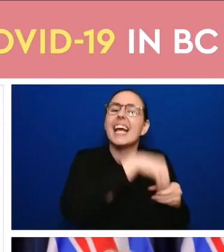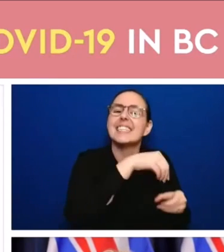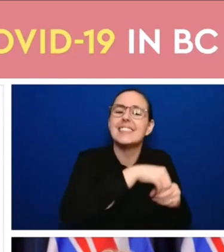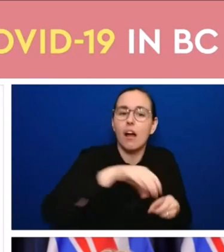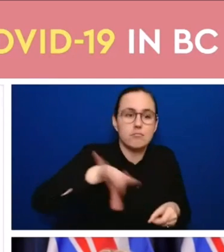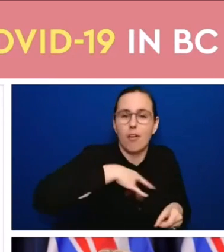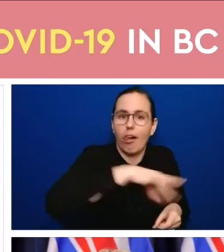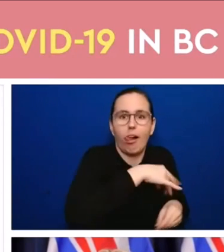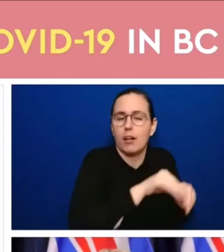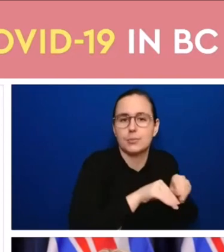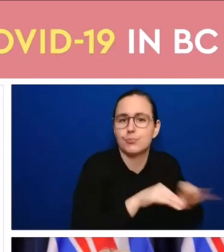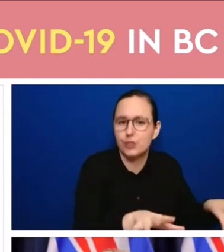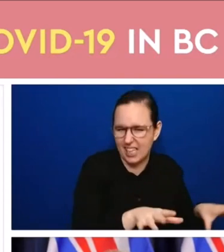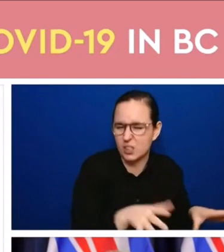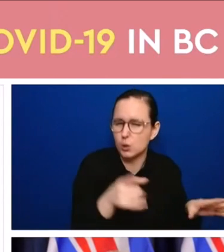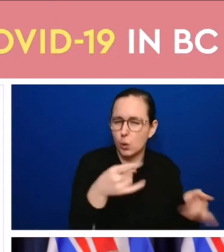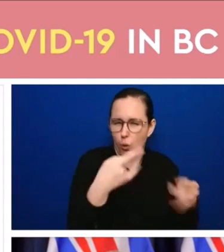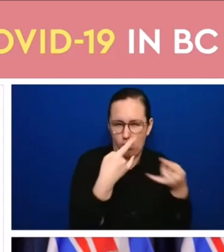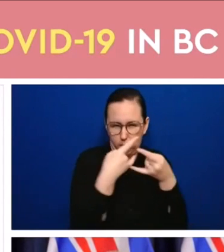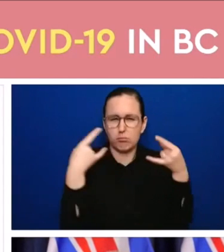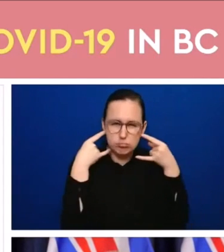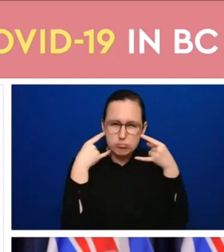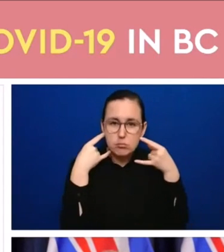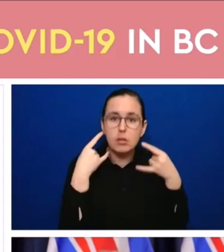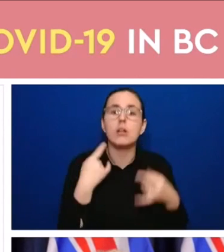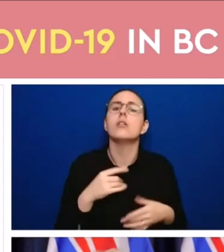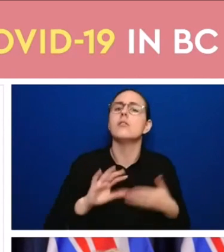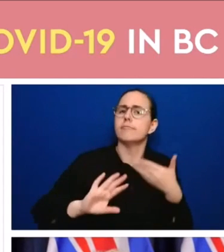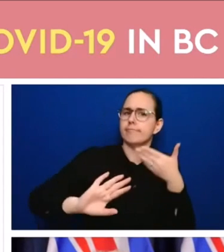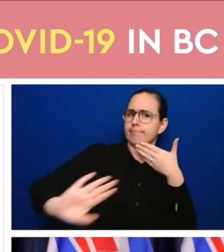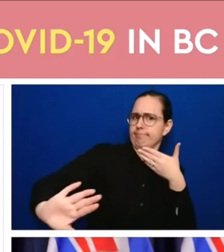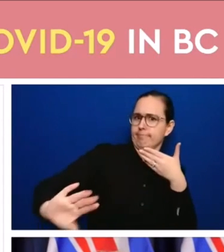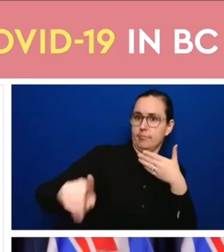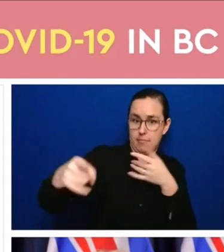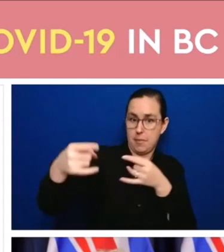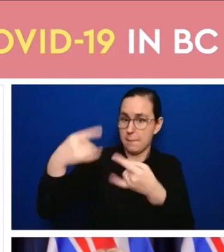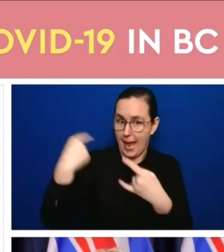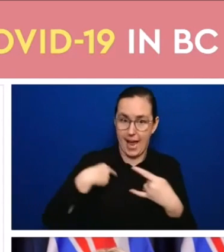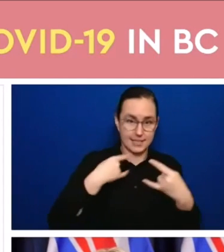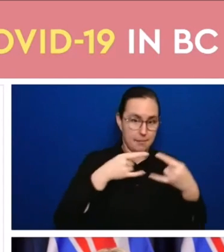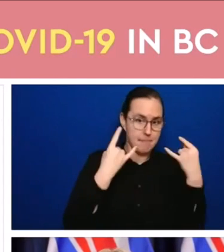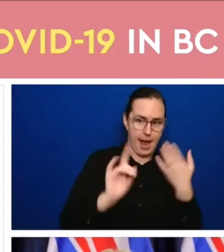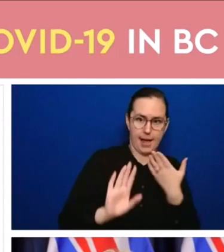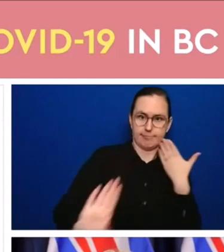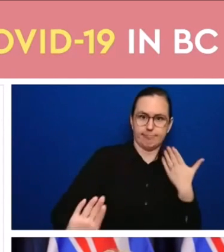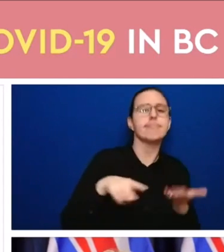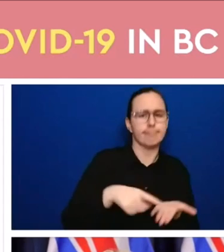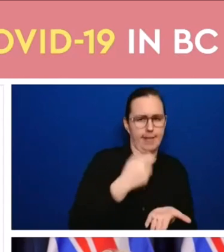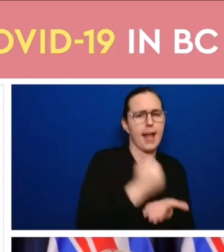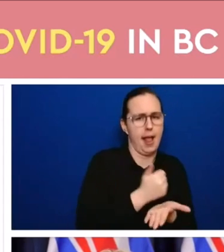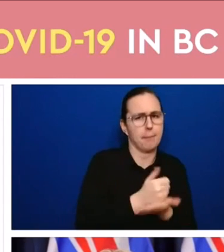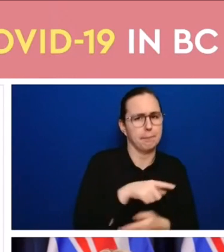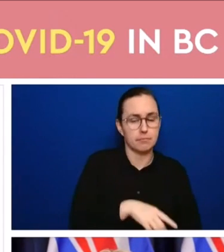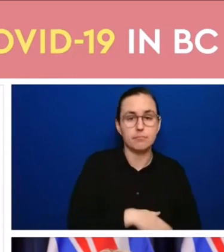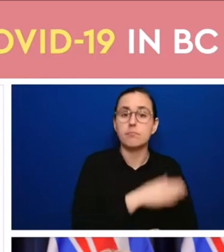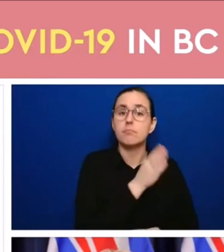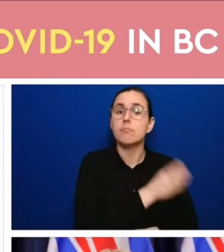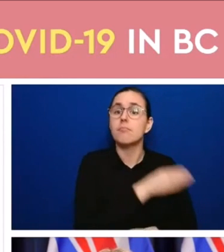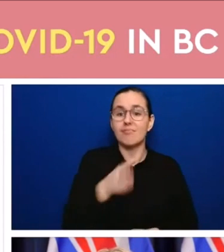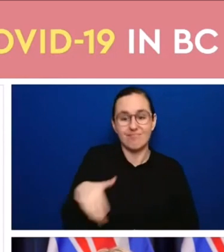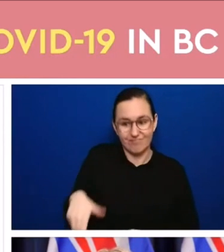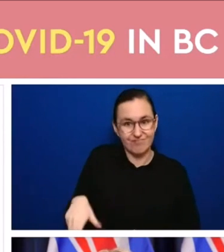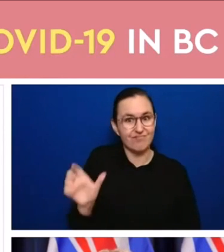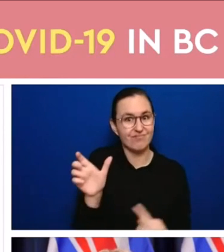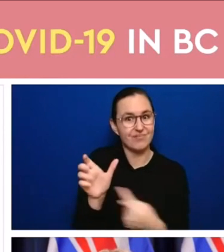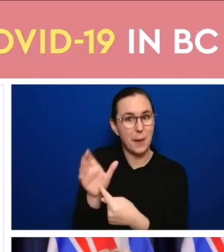that extra layer of protection becomes important we also will continue to use the BC vaccine card as a way of